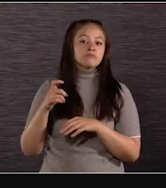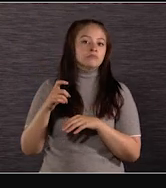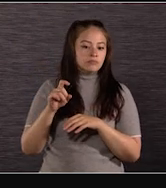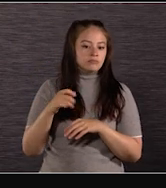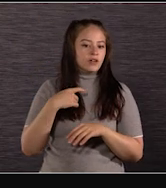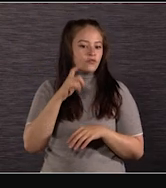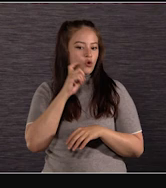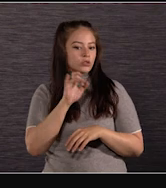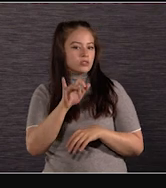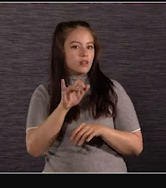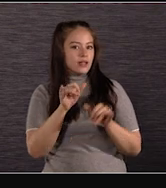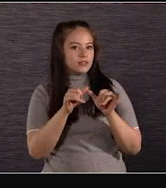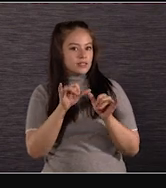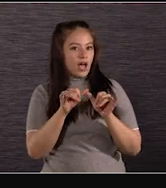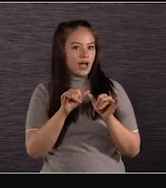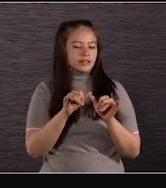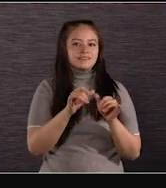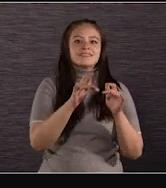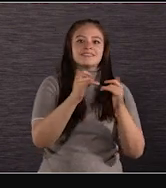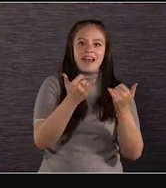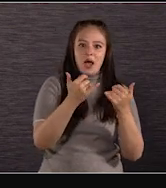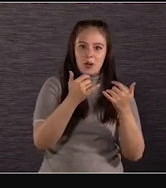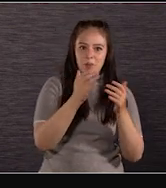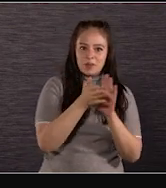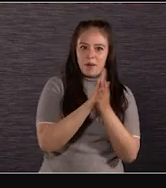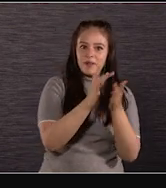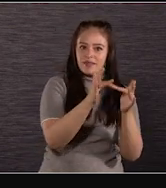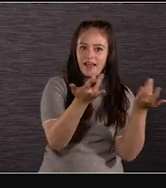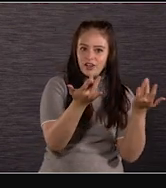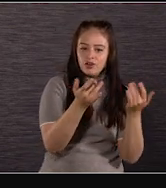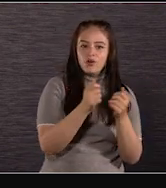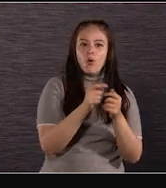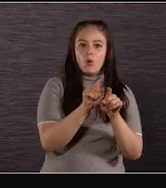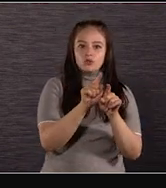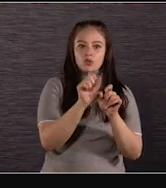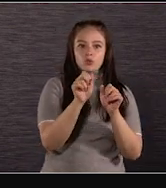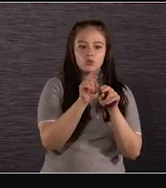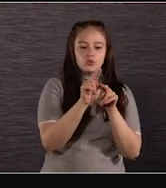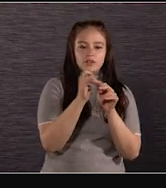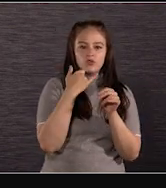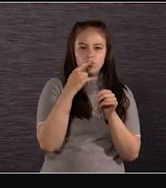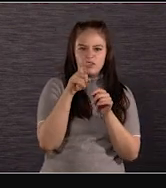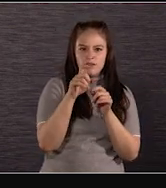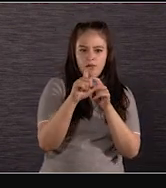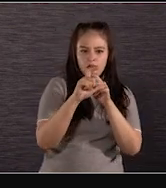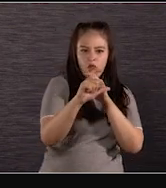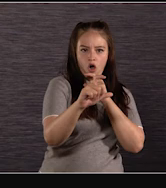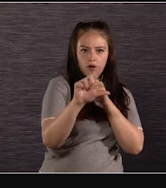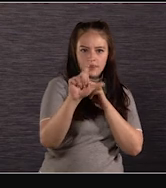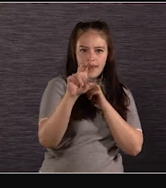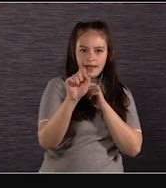operators so they don't have to carry as much weight. And it also means you can use longer lenses when you're putting it in a shot over.